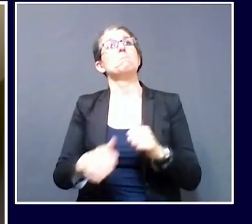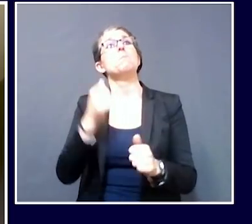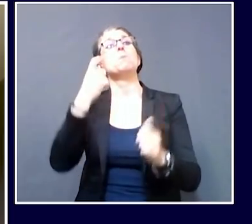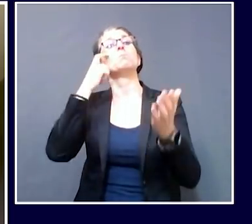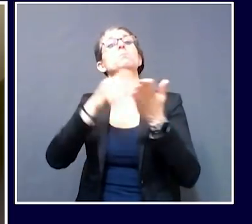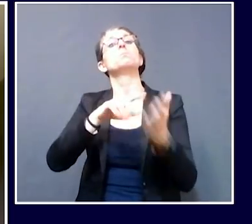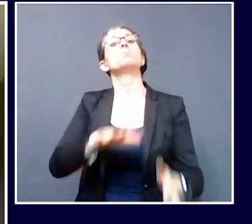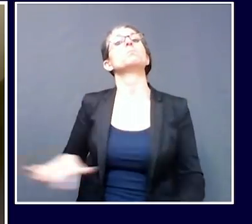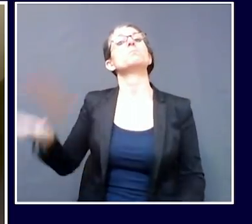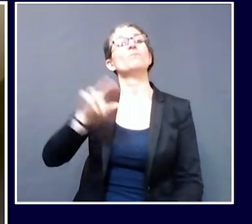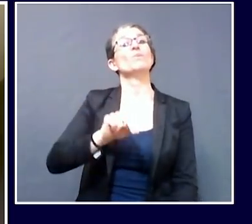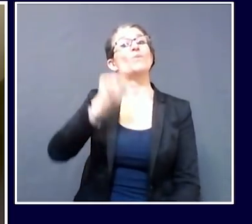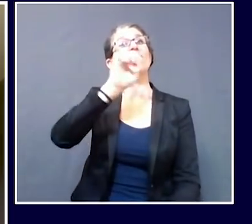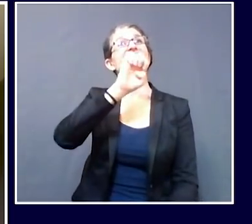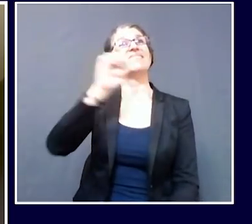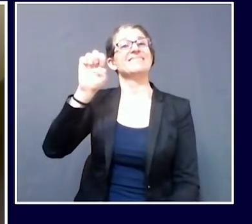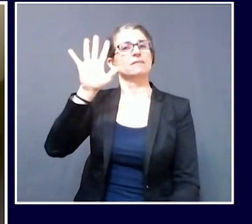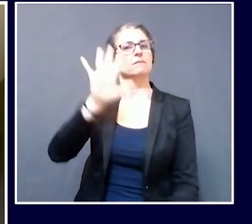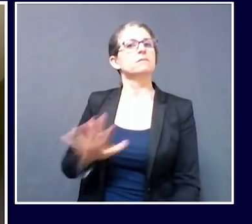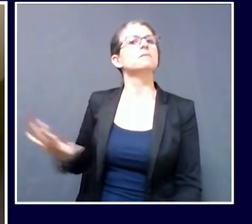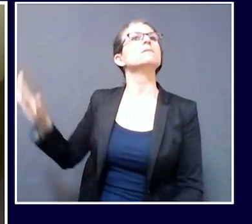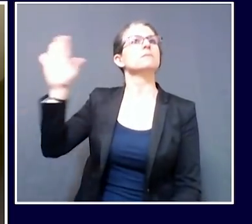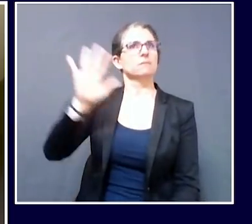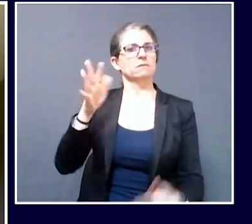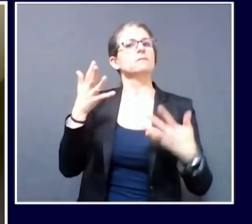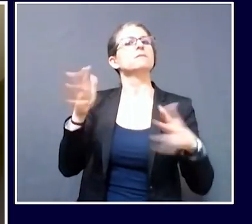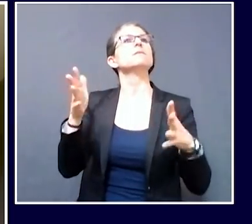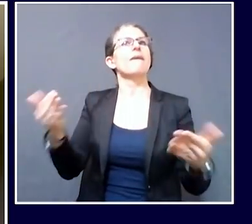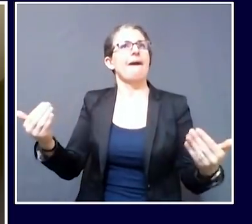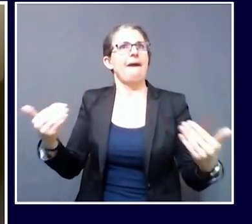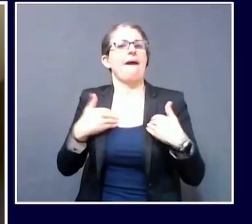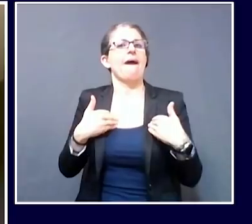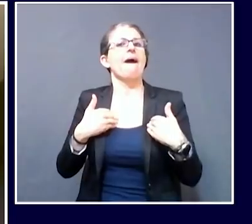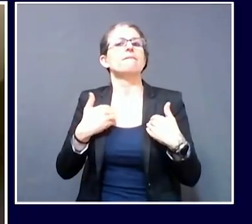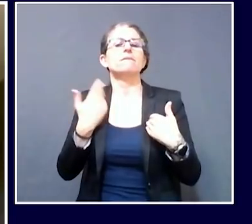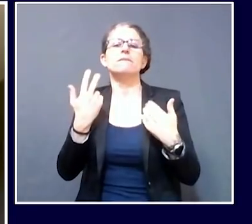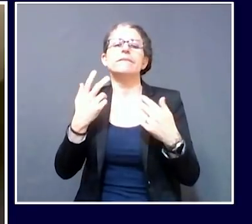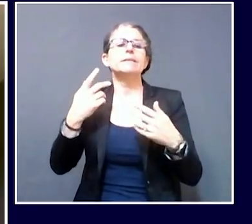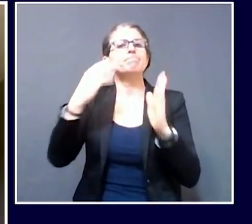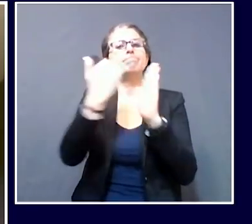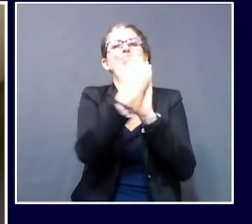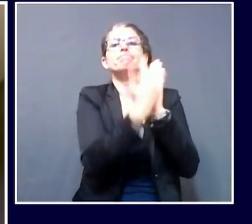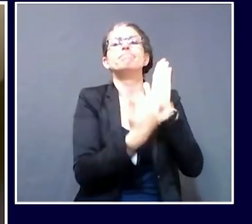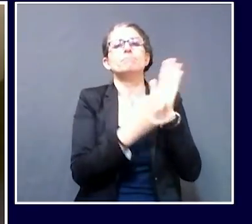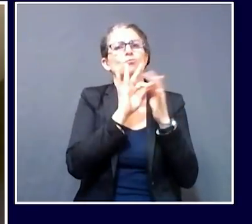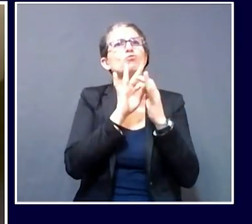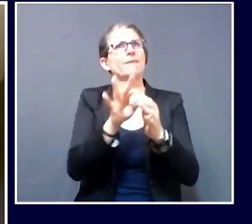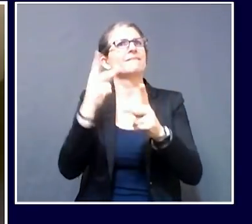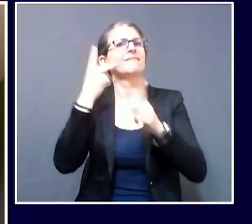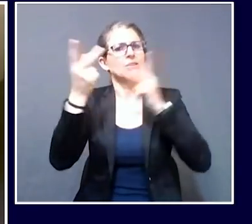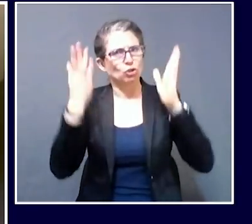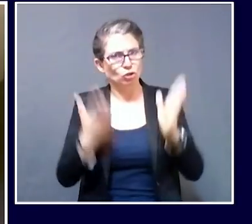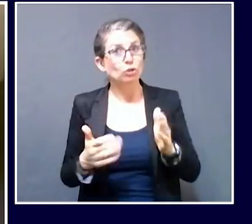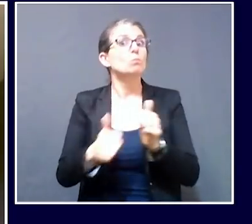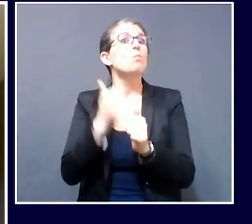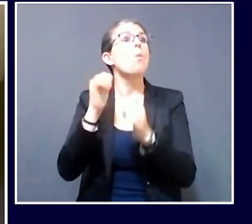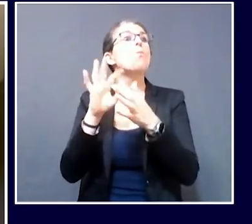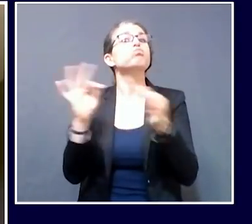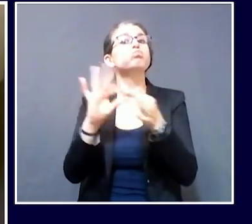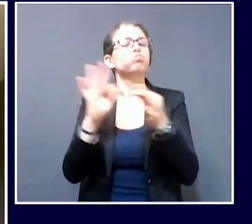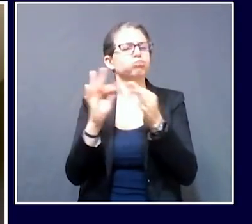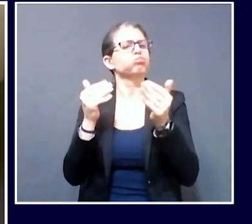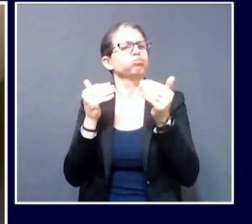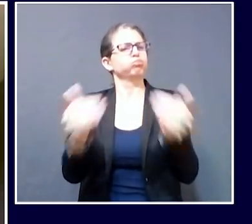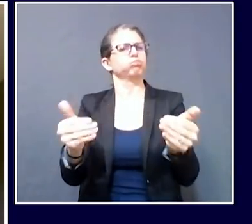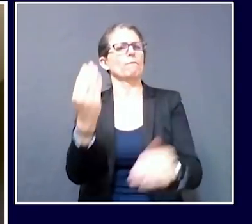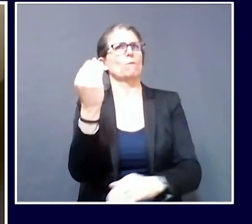as it relates to tourism. Generally, it's a 14-day quarantine. And then as you've seen in Vermont last week,